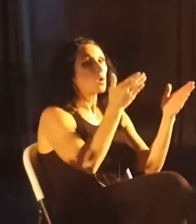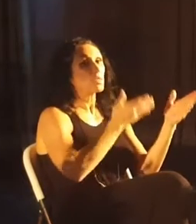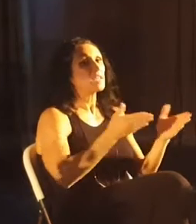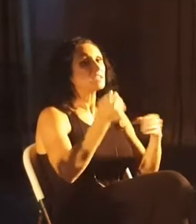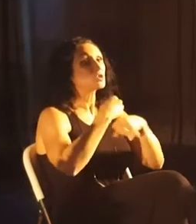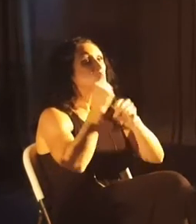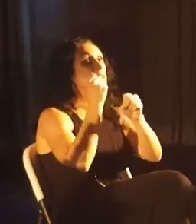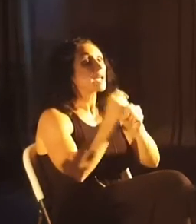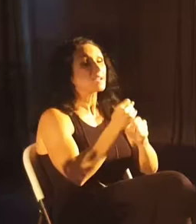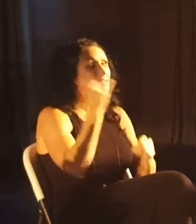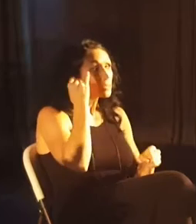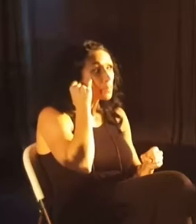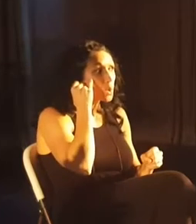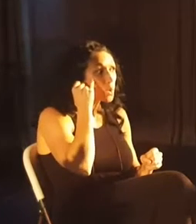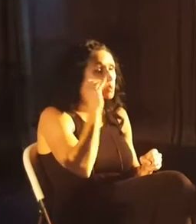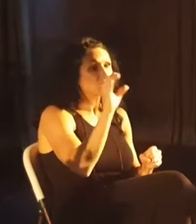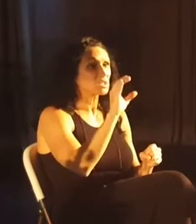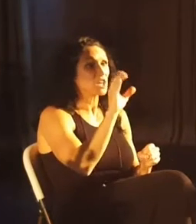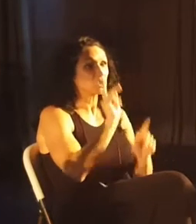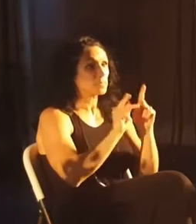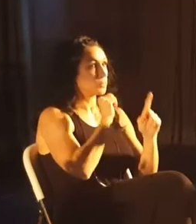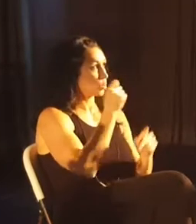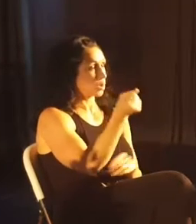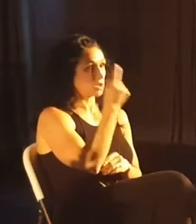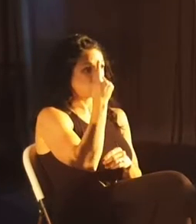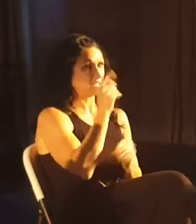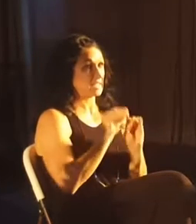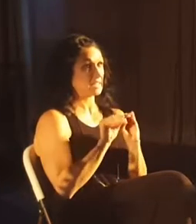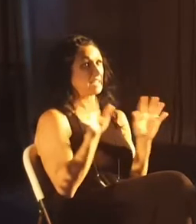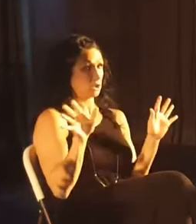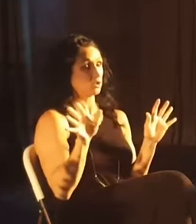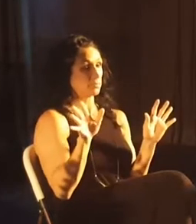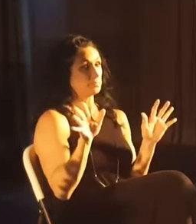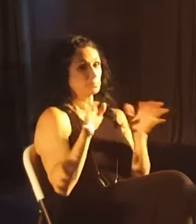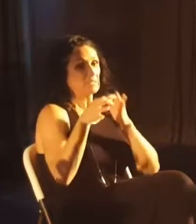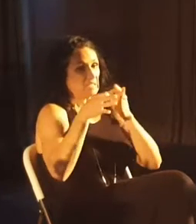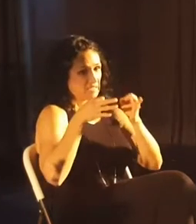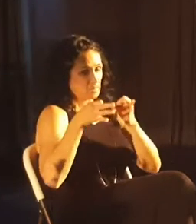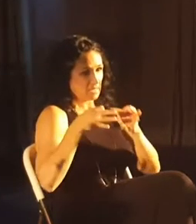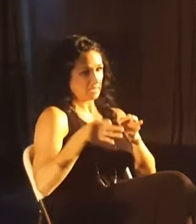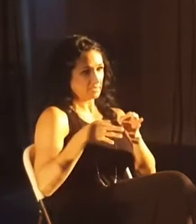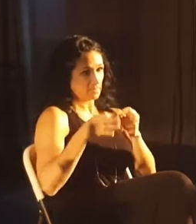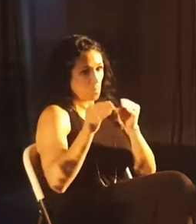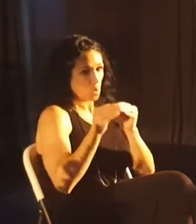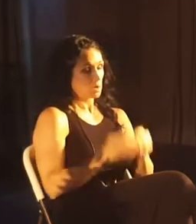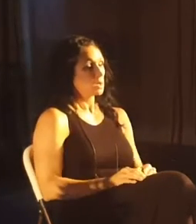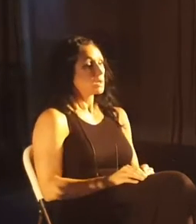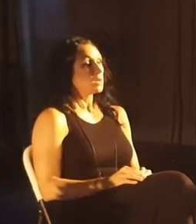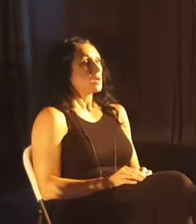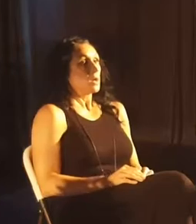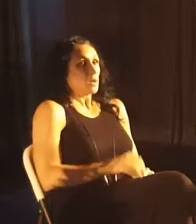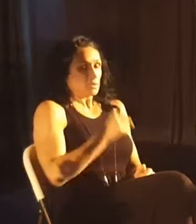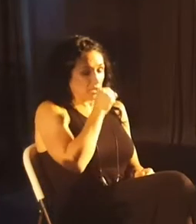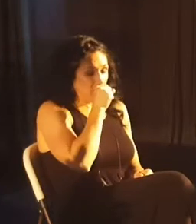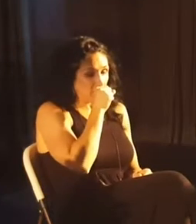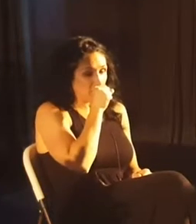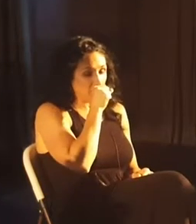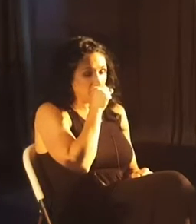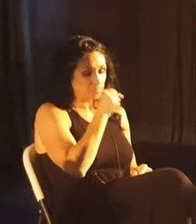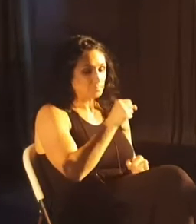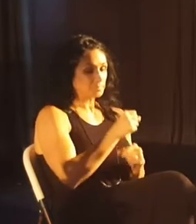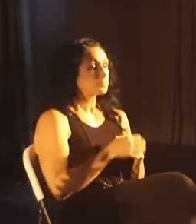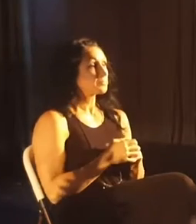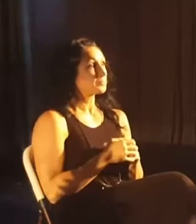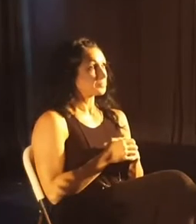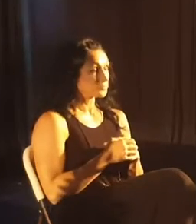created. And in case the Colossian people don't understand what he's saying, he explains it further. In case you're not sure what's included in